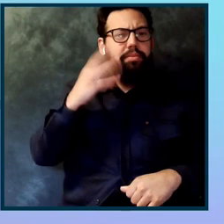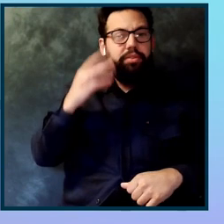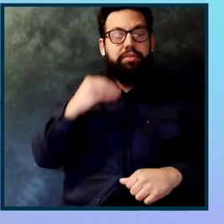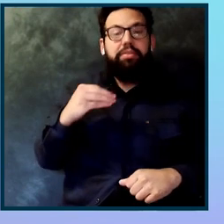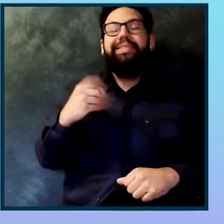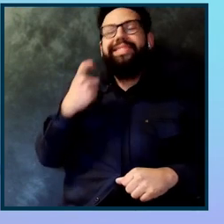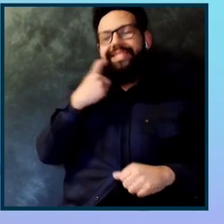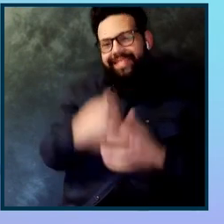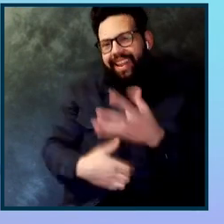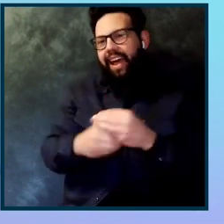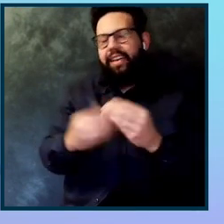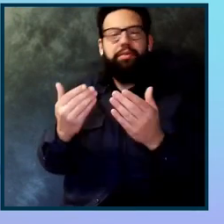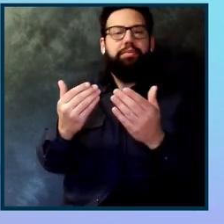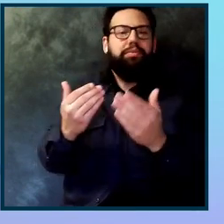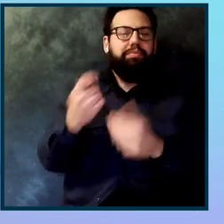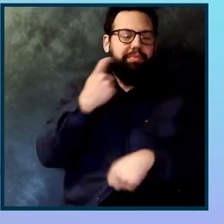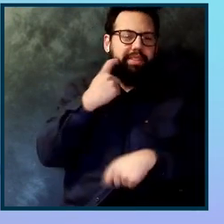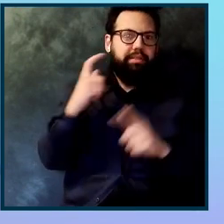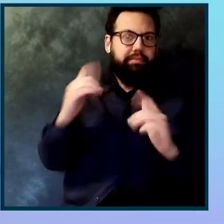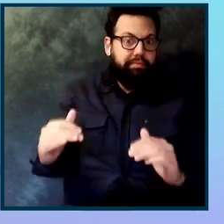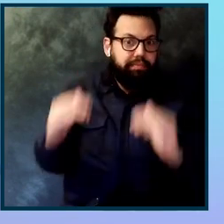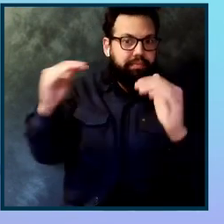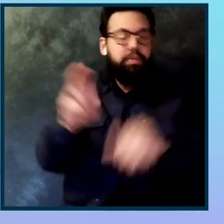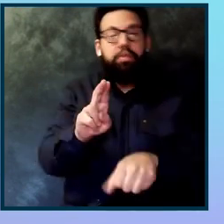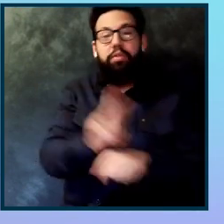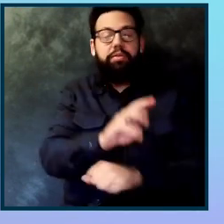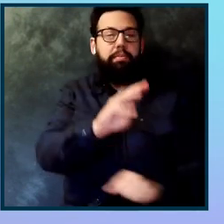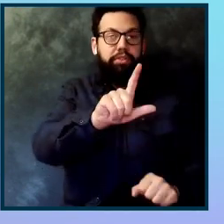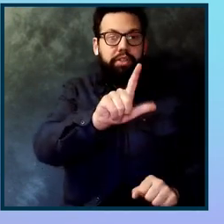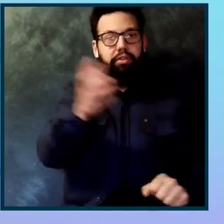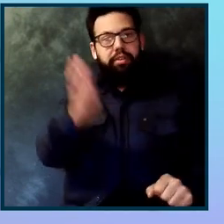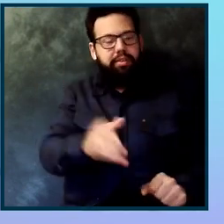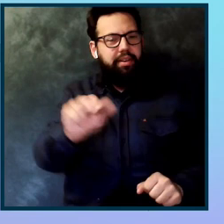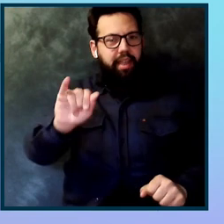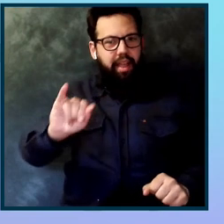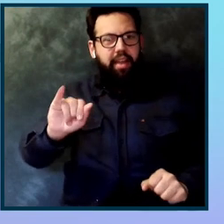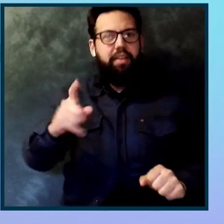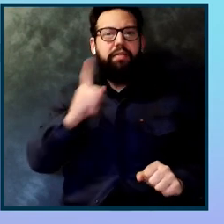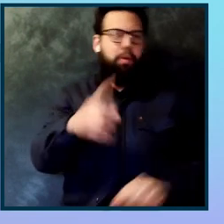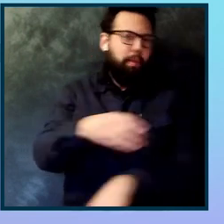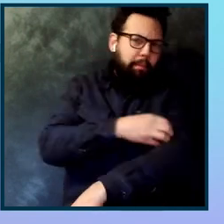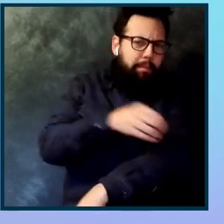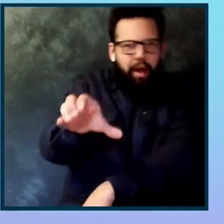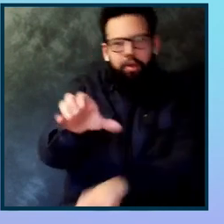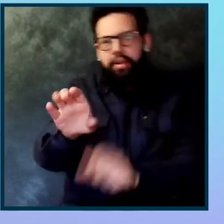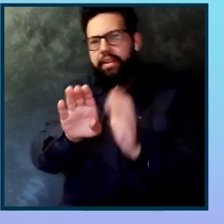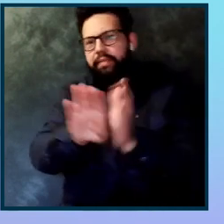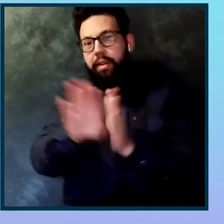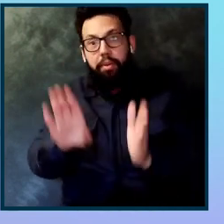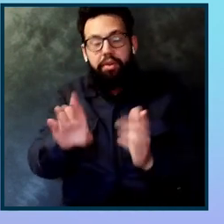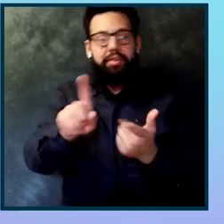to Axe DevTools Pro that uses machine learning and artificial intelligence to empower the developer, tester and designer.